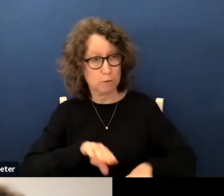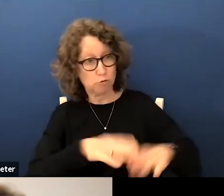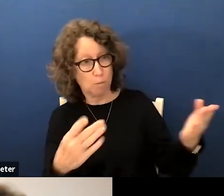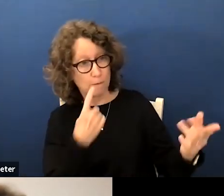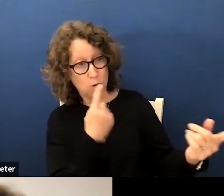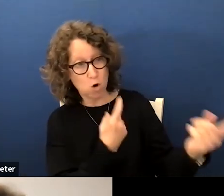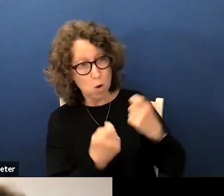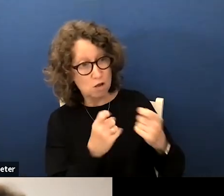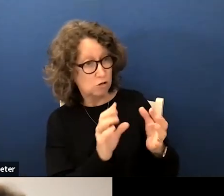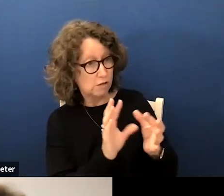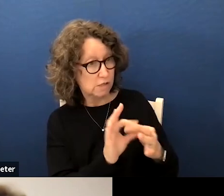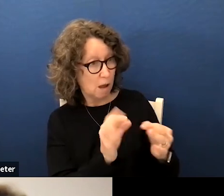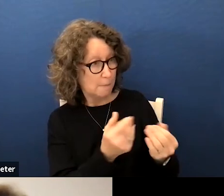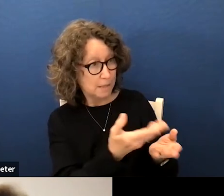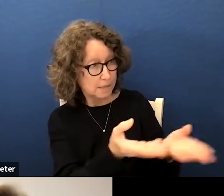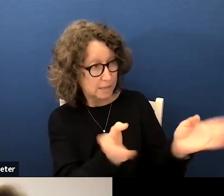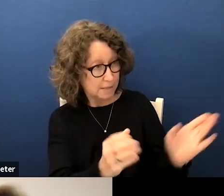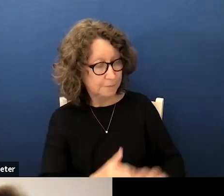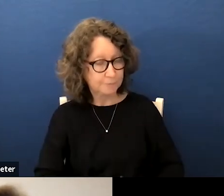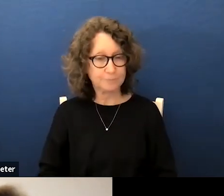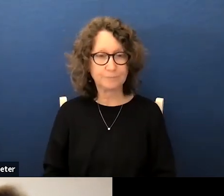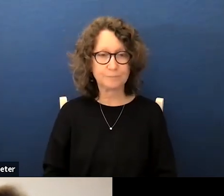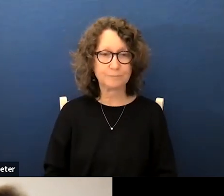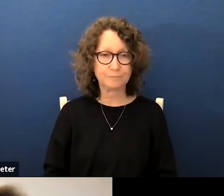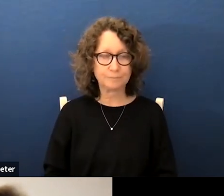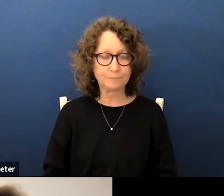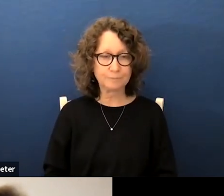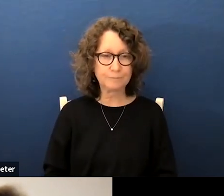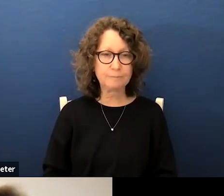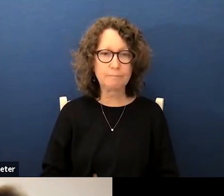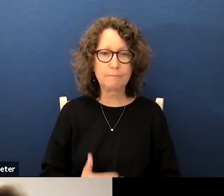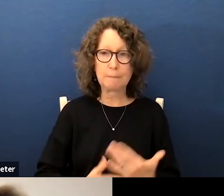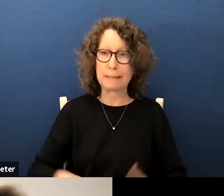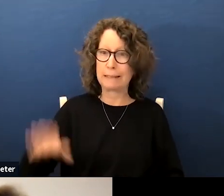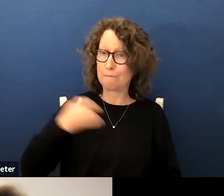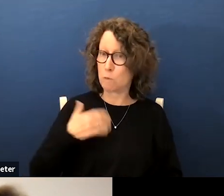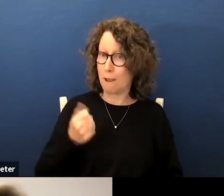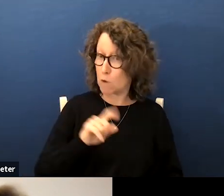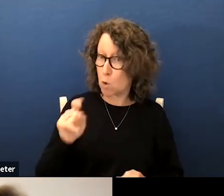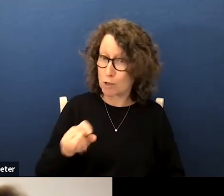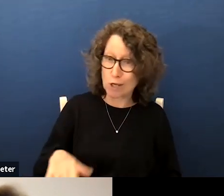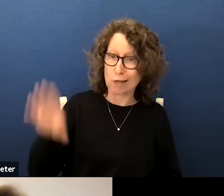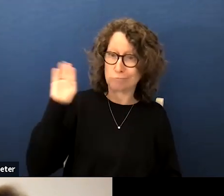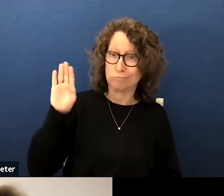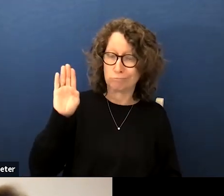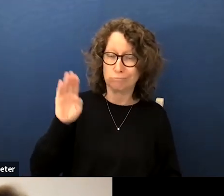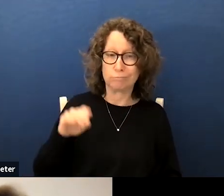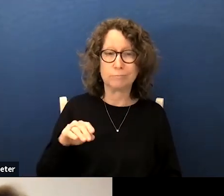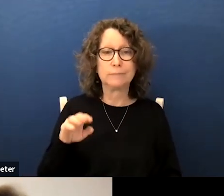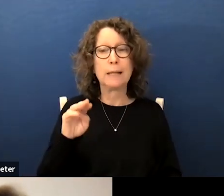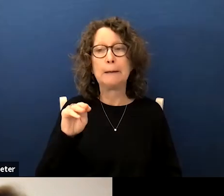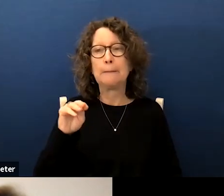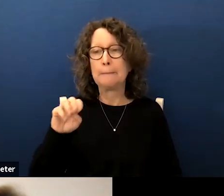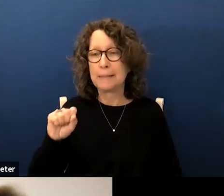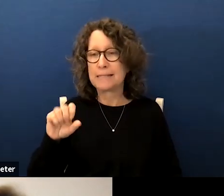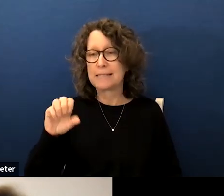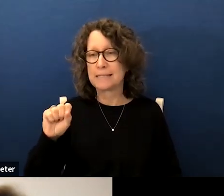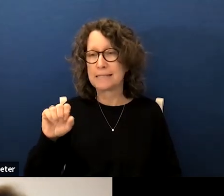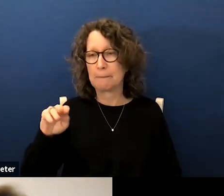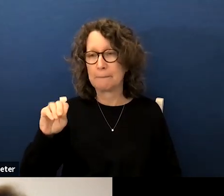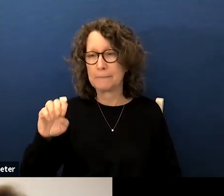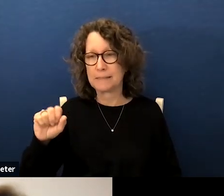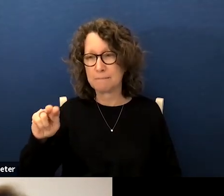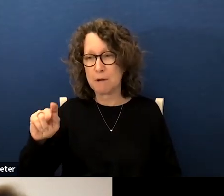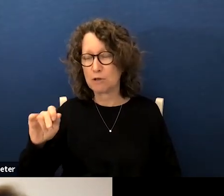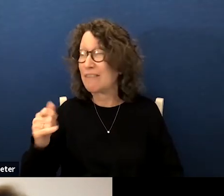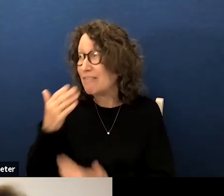and comments please signify by raising your hand if you have something you'd like to say miss sims motin please yes first i would like